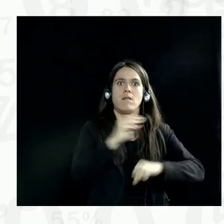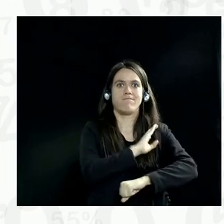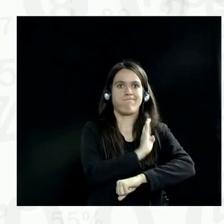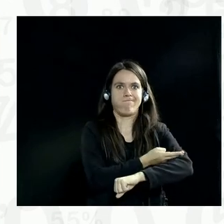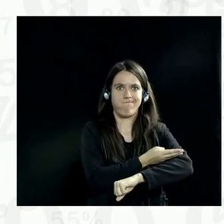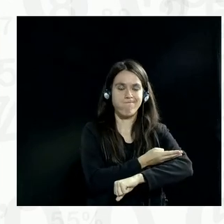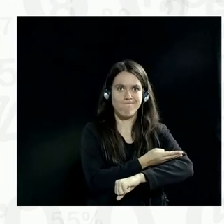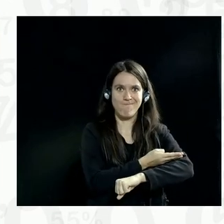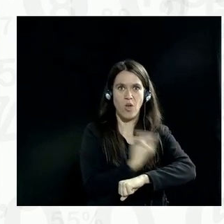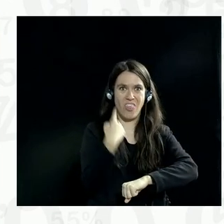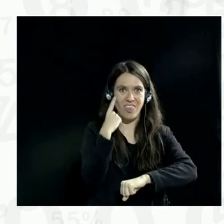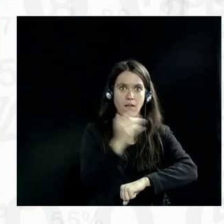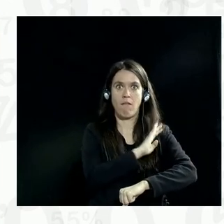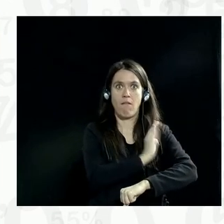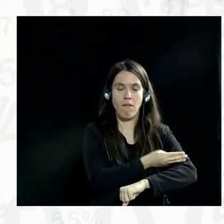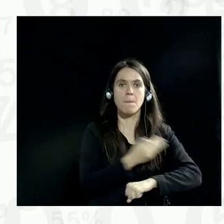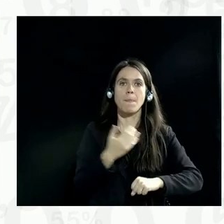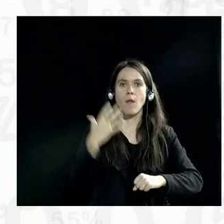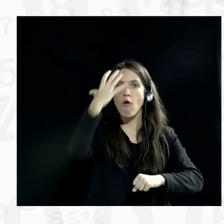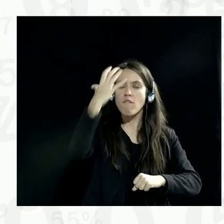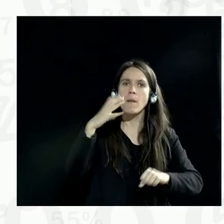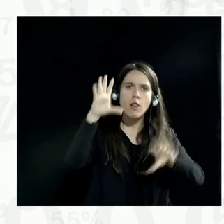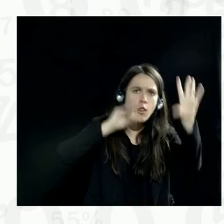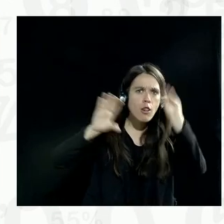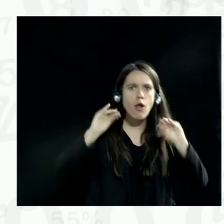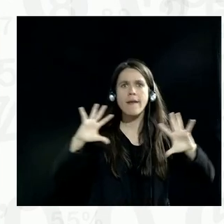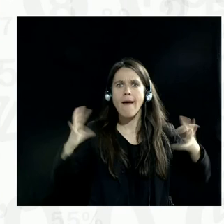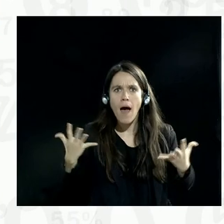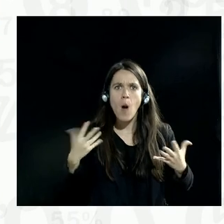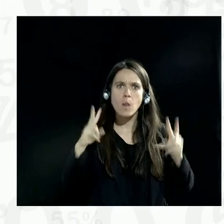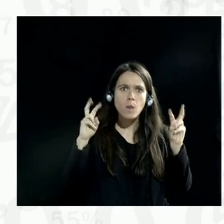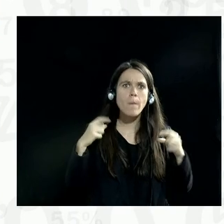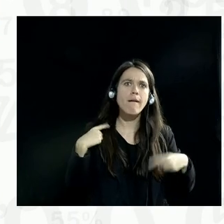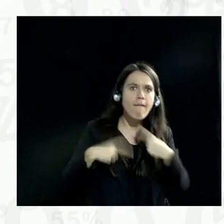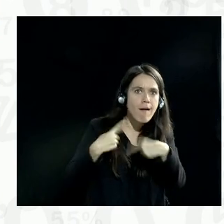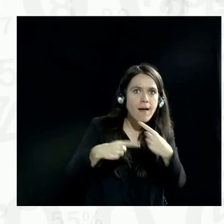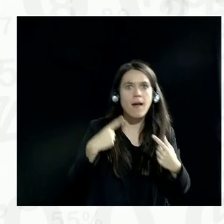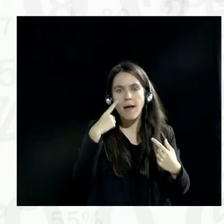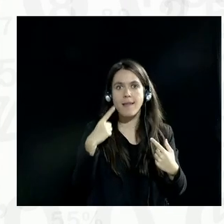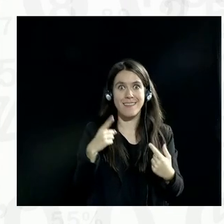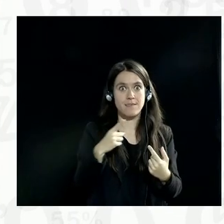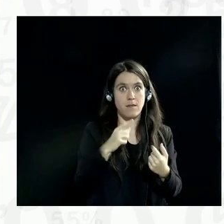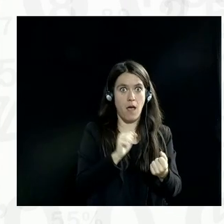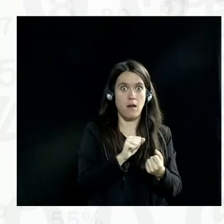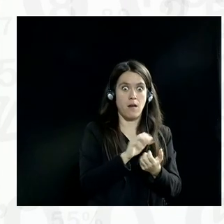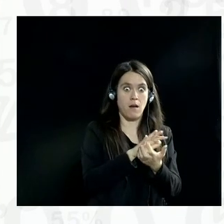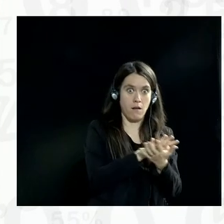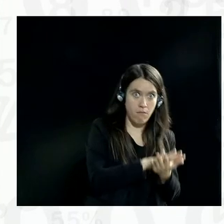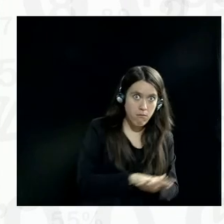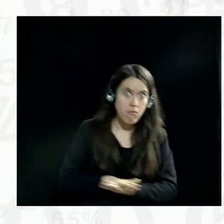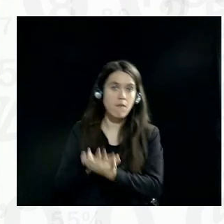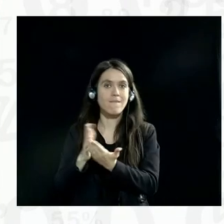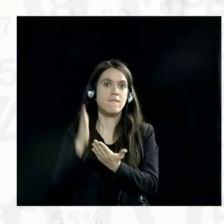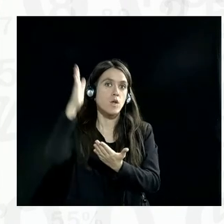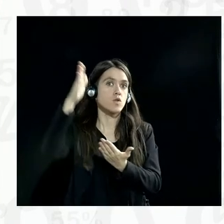governments are going to learn from how to deal with these kinds of issues. And some of that might translate into being able to process this kind of